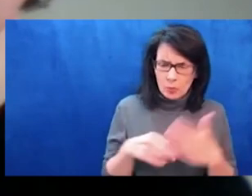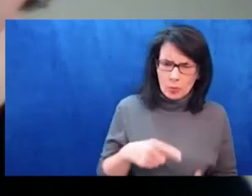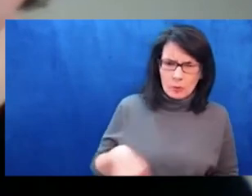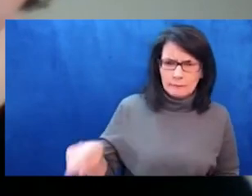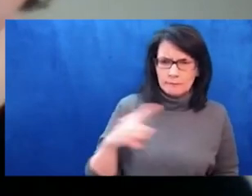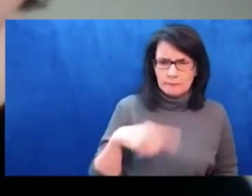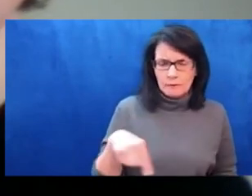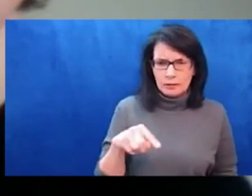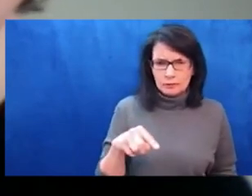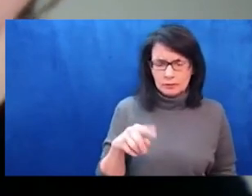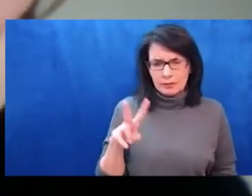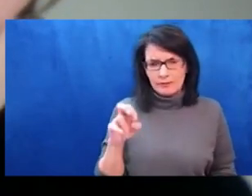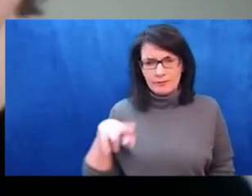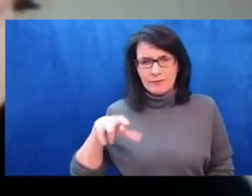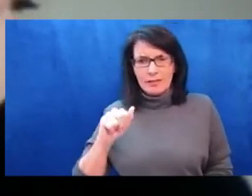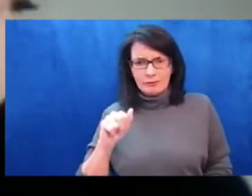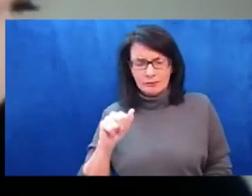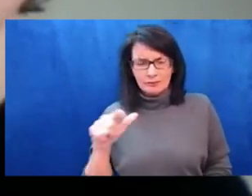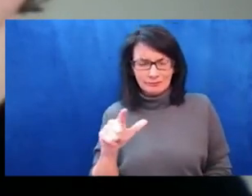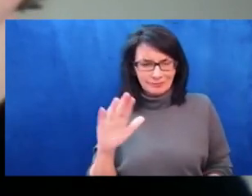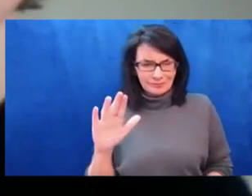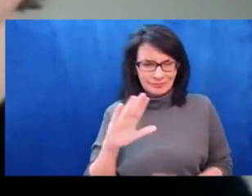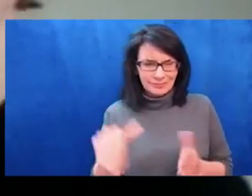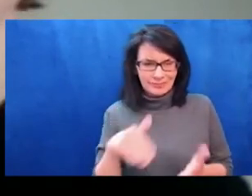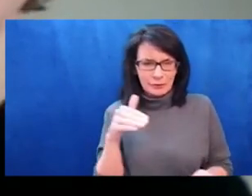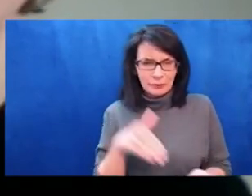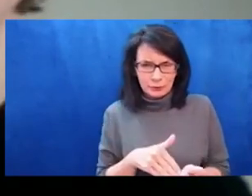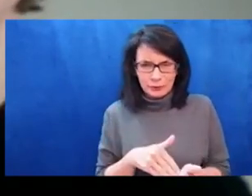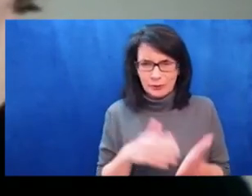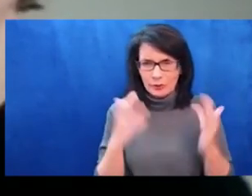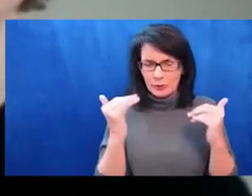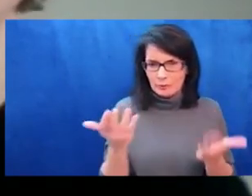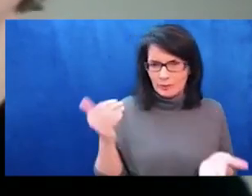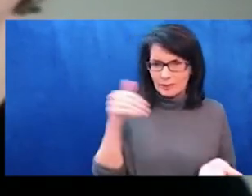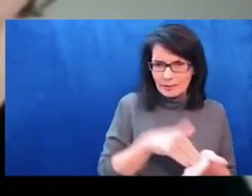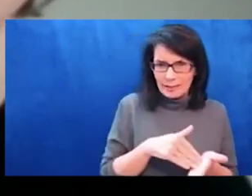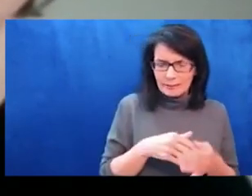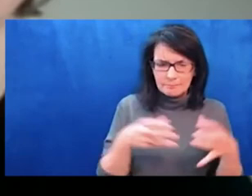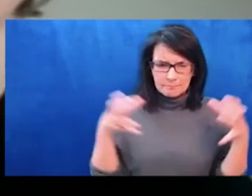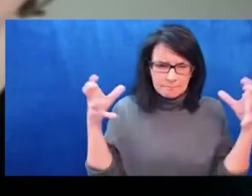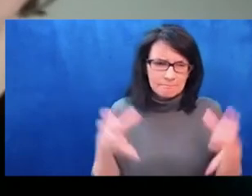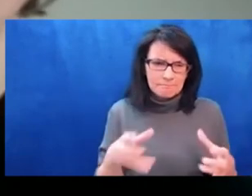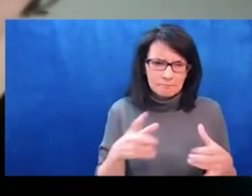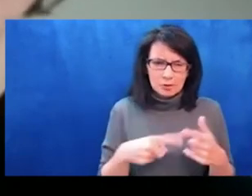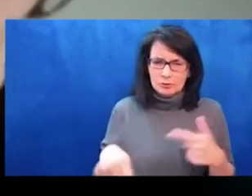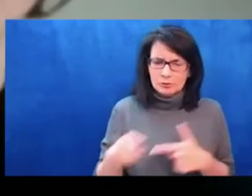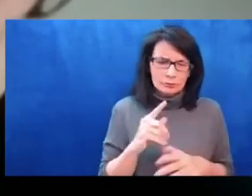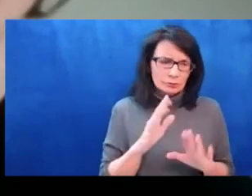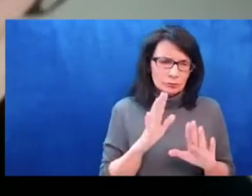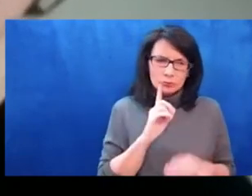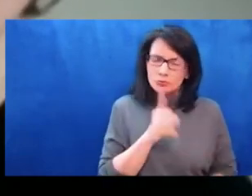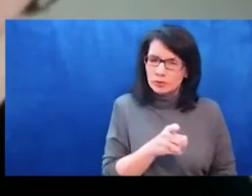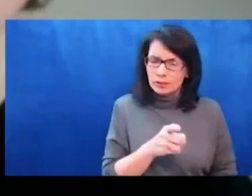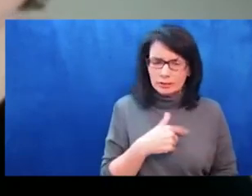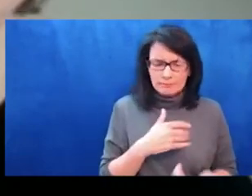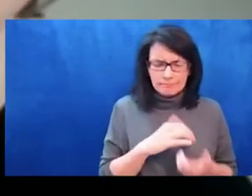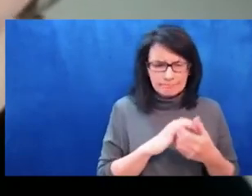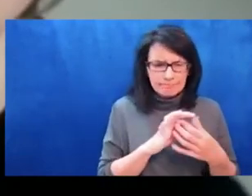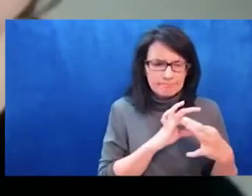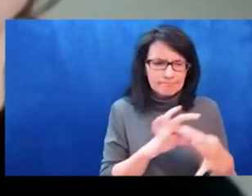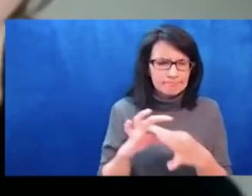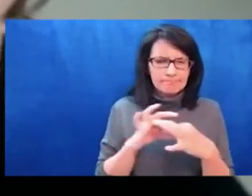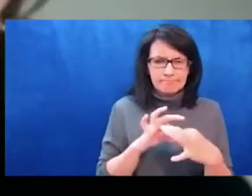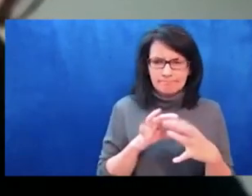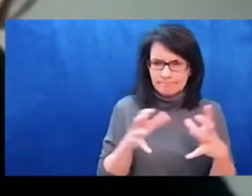very grounded and not hysterical and angry, although I can imagine that that's there too.